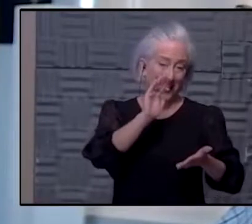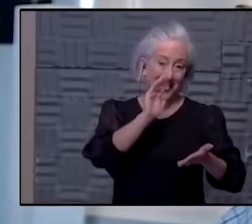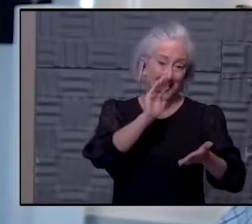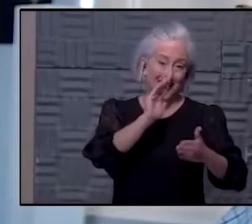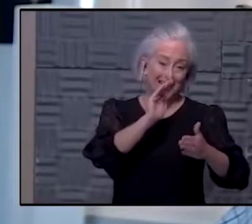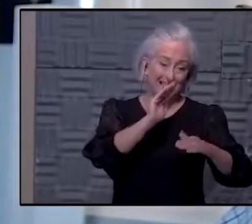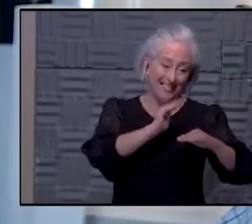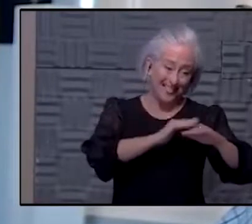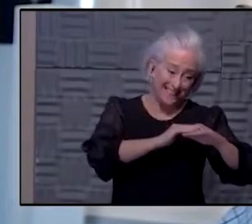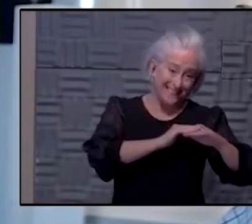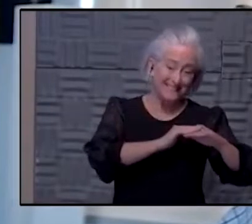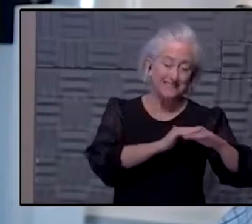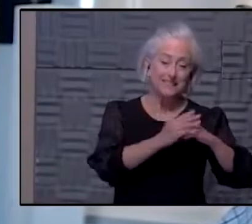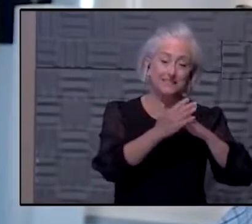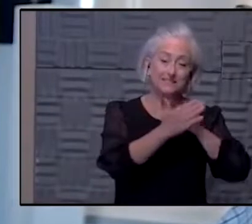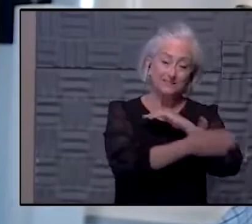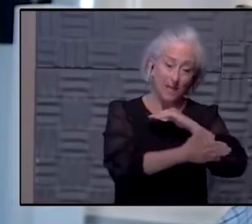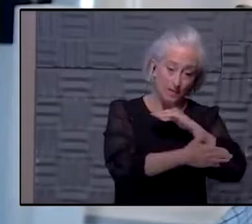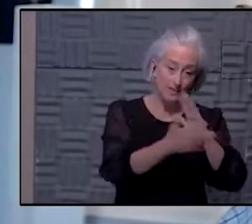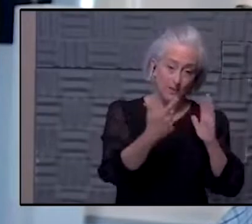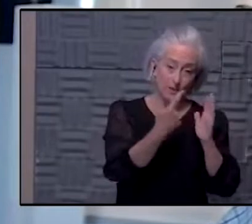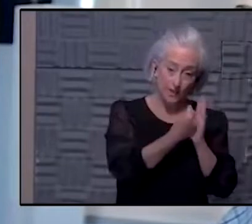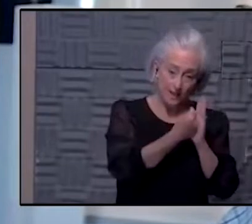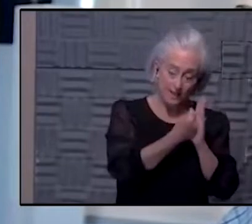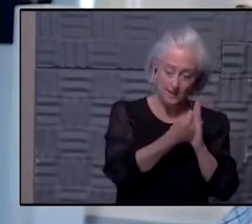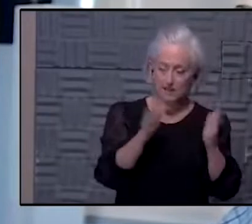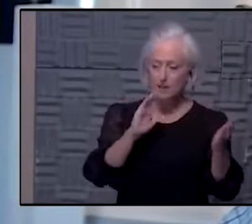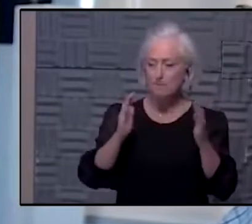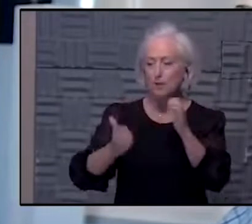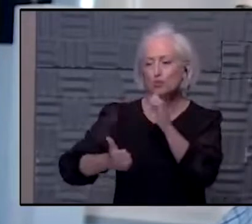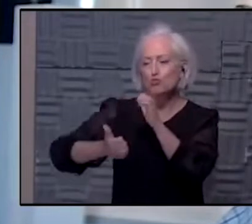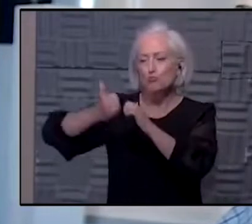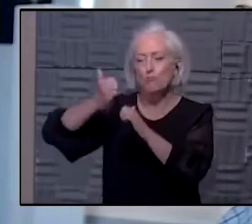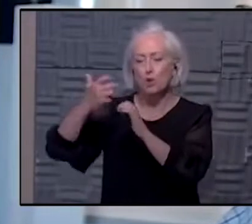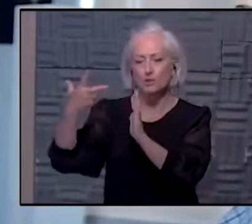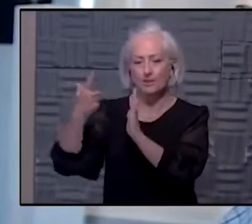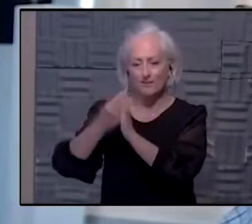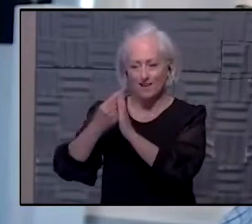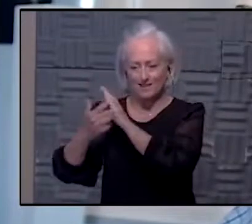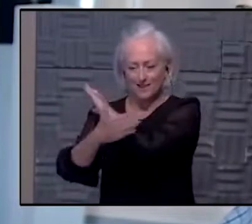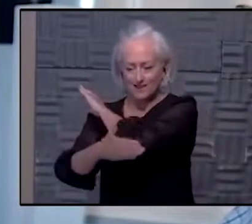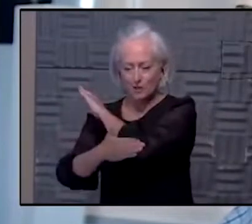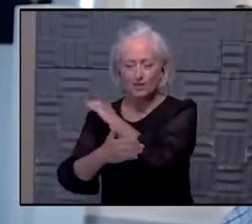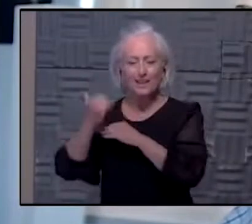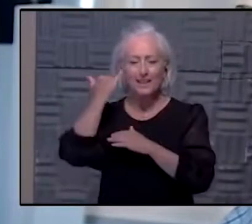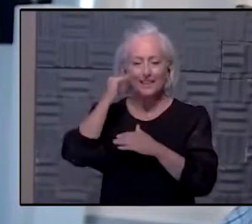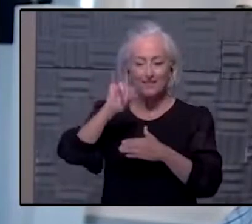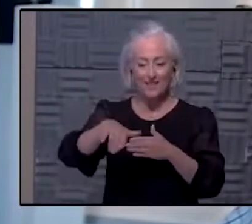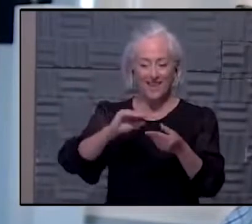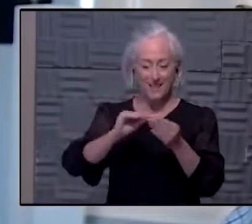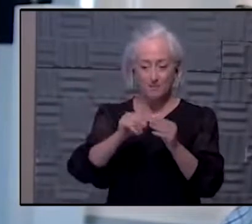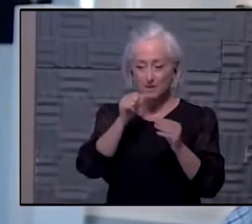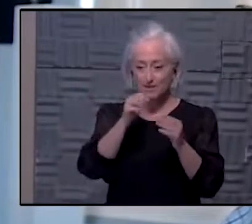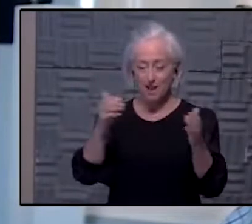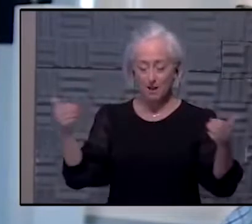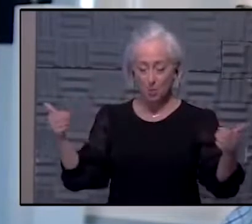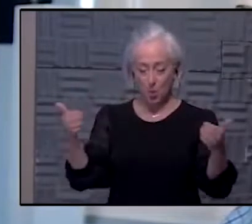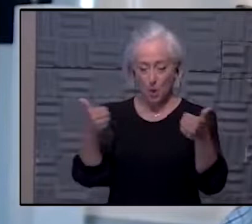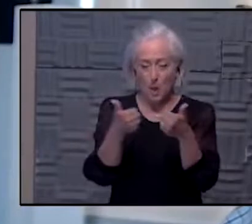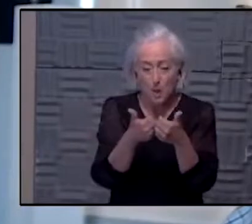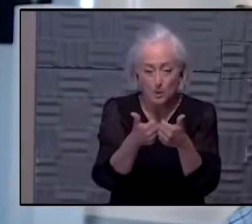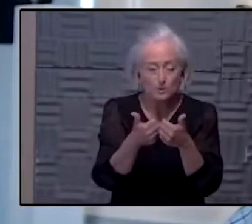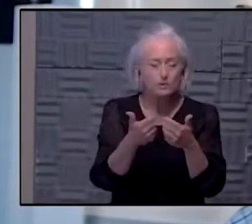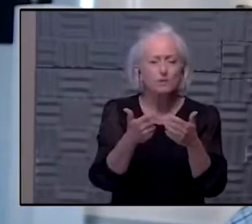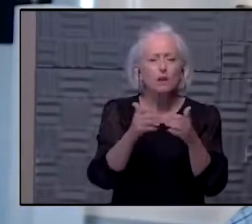I'm kind of wondering if that kind of gap continues and isn't closed. How is life going to look and feel different this